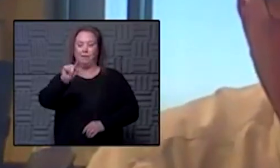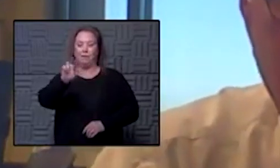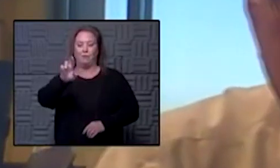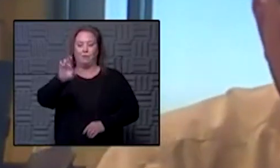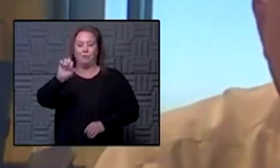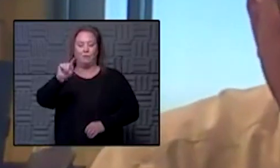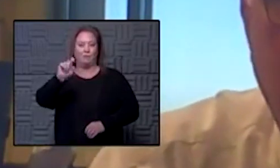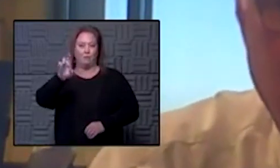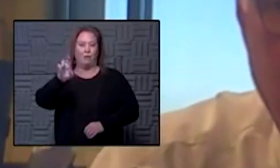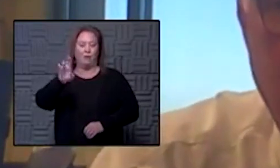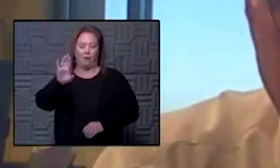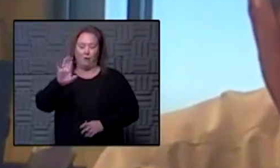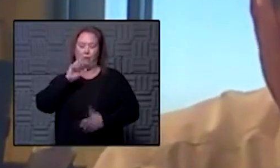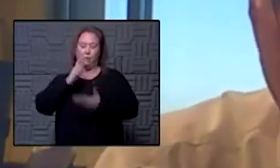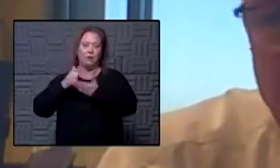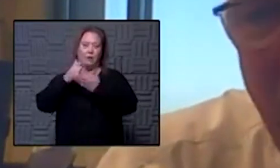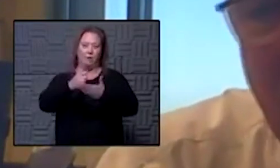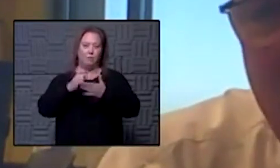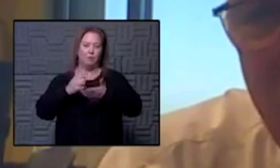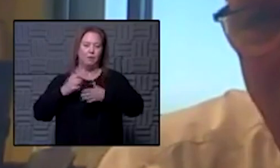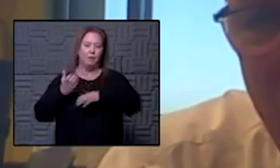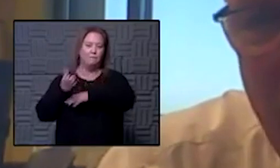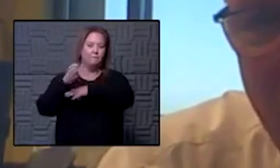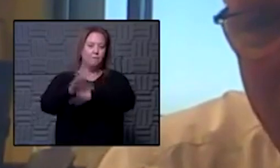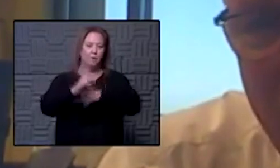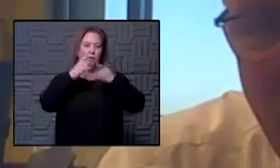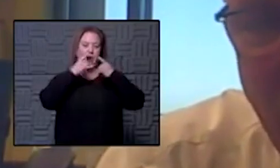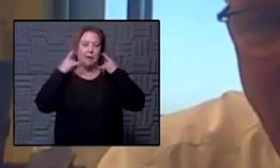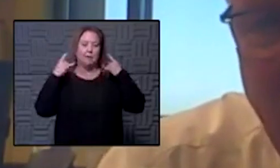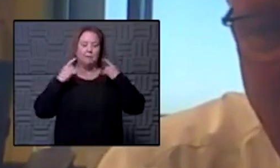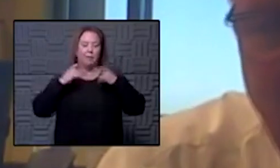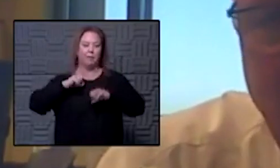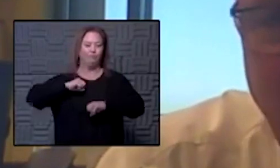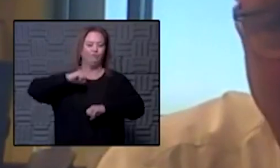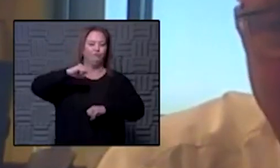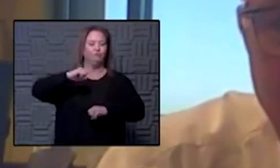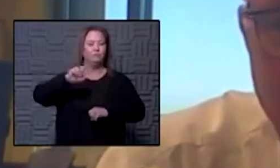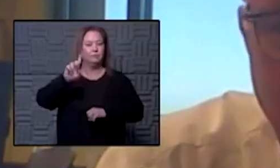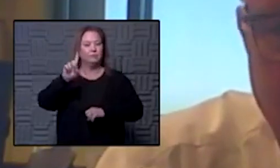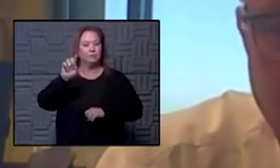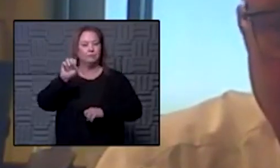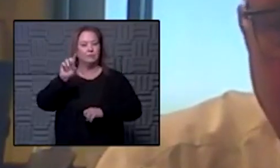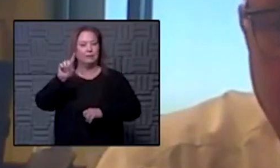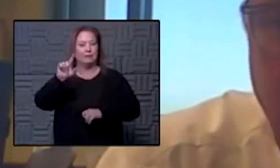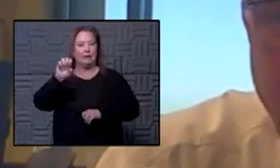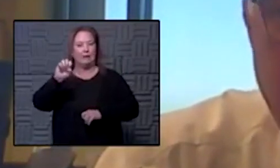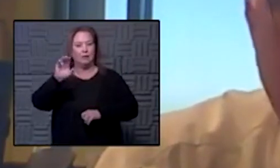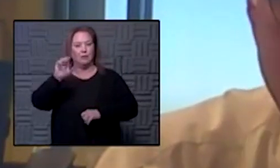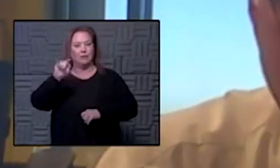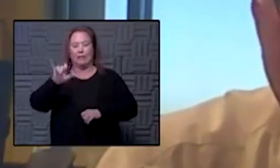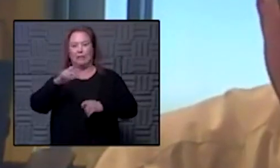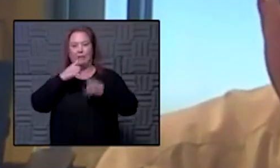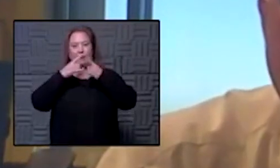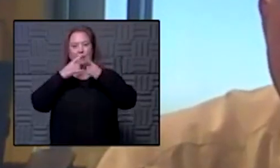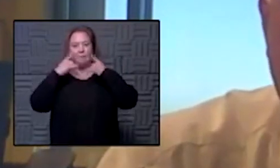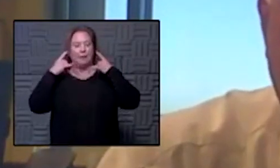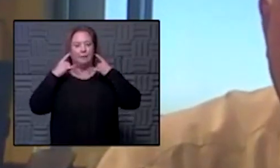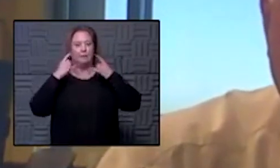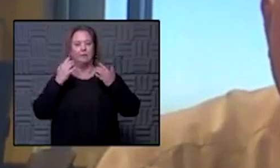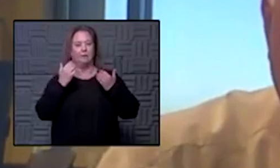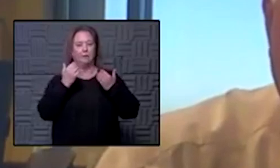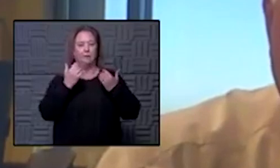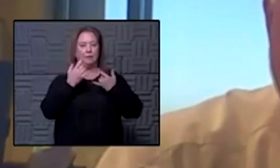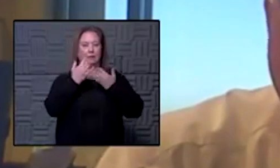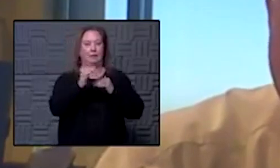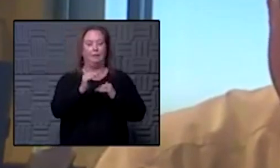there credit for helping usher that through the county's still holding out and not doing the any kinds of mass gathering limitations and the